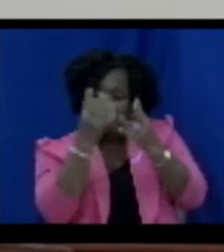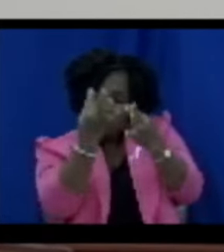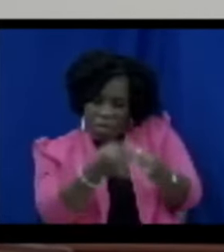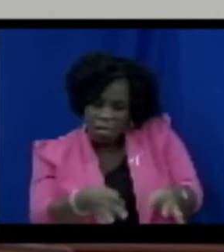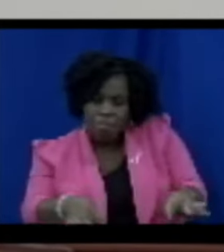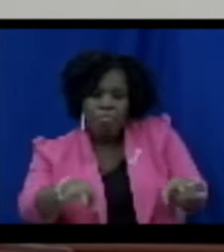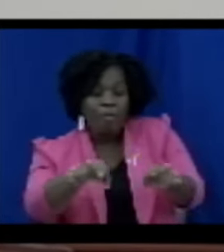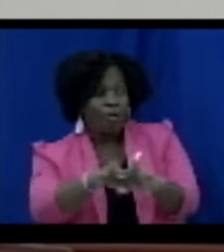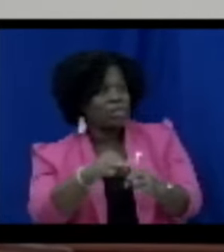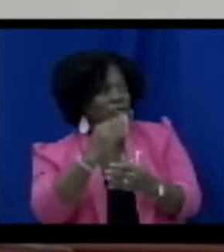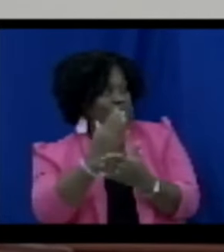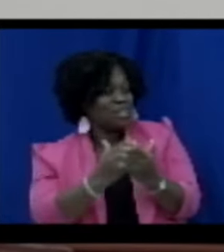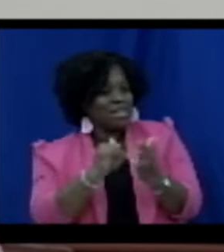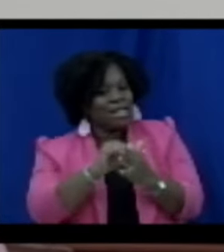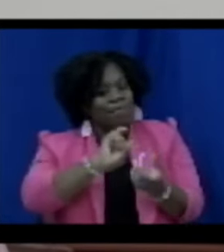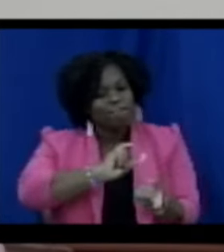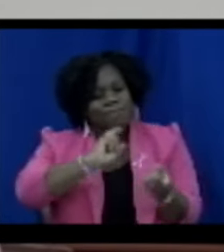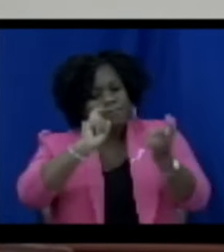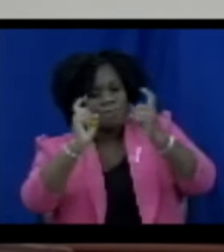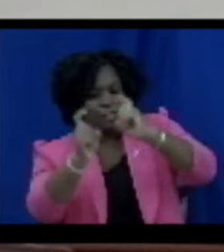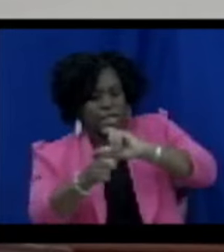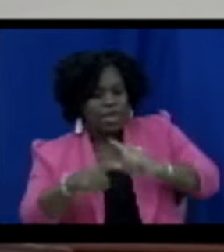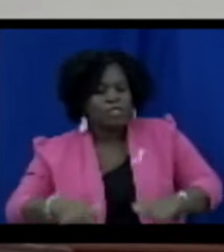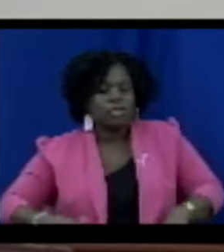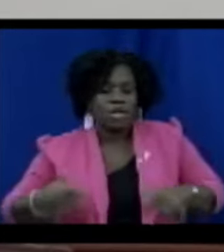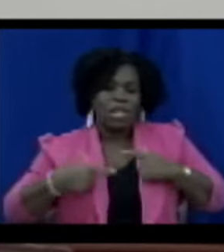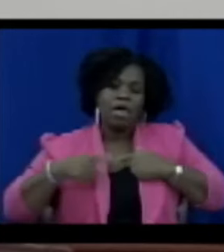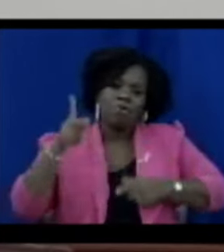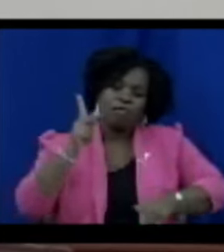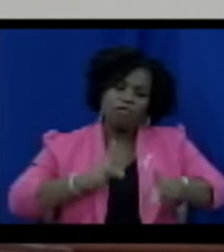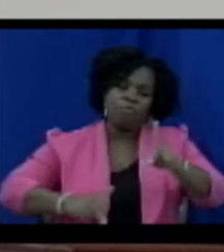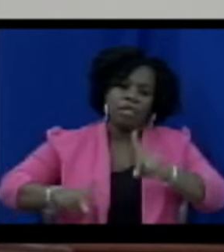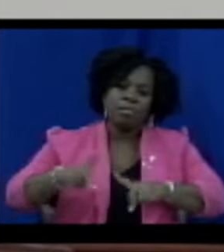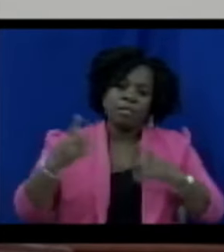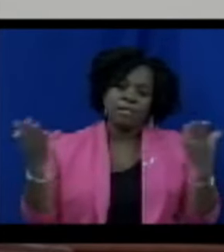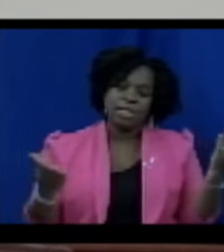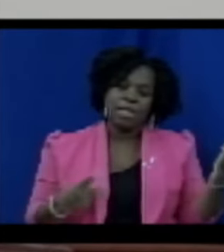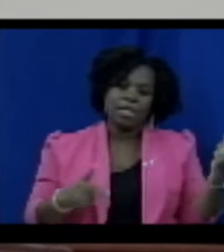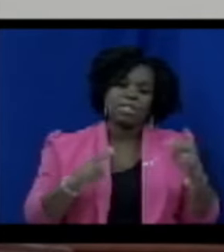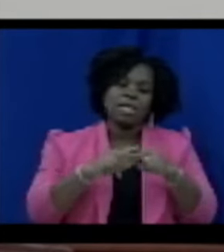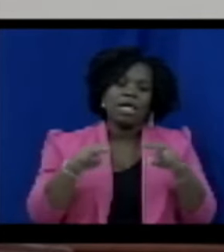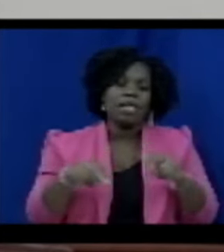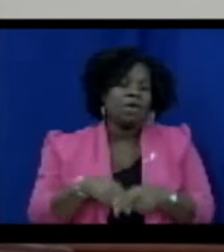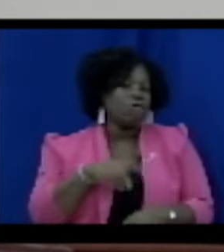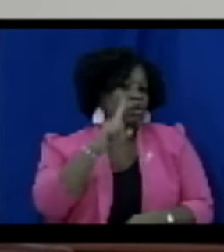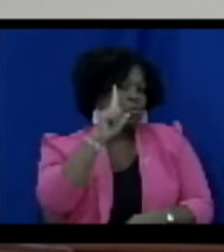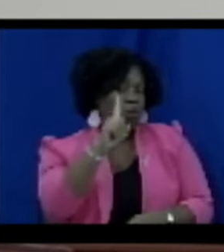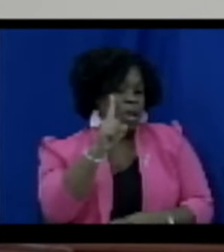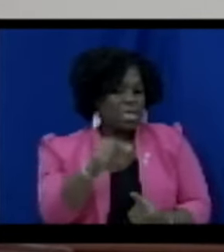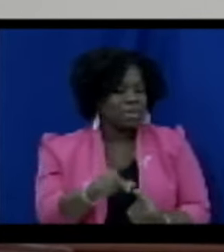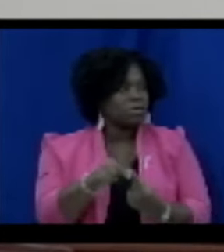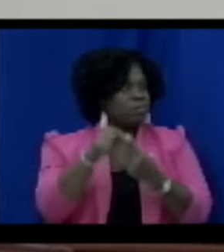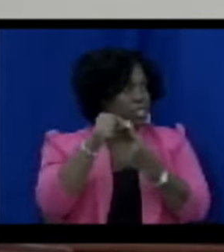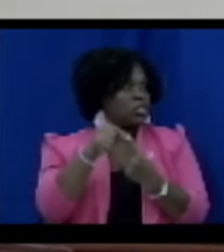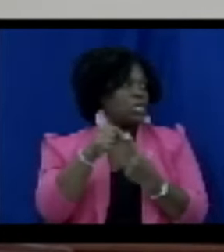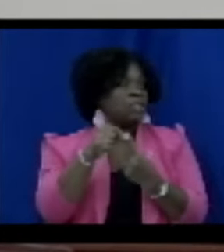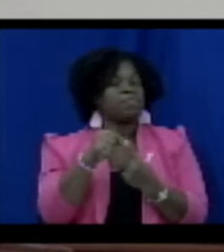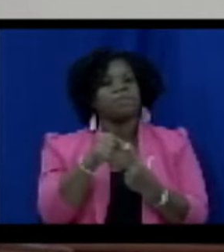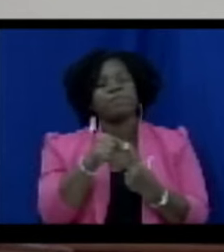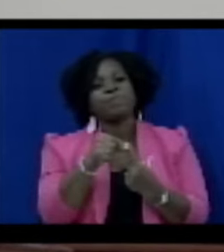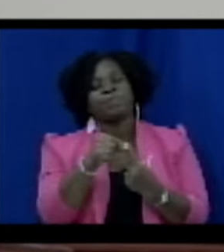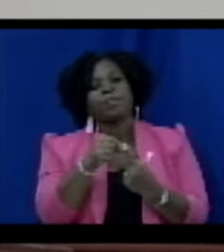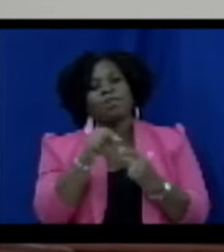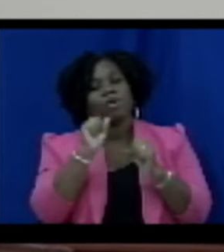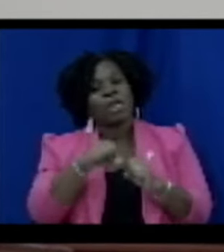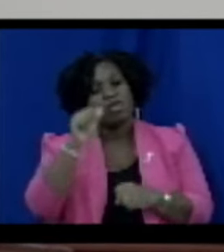are transformative in the lives of our people here in St. Kitts and Nevis. One of those, of course, Madam Speaker, we can